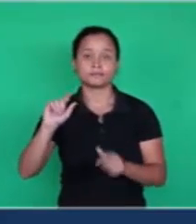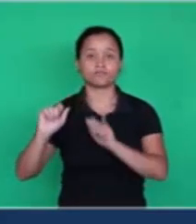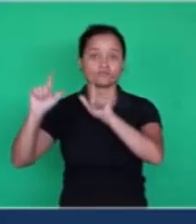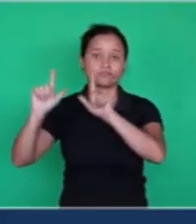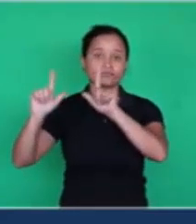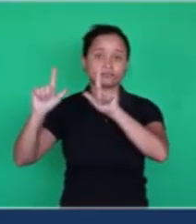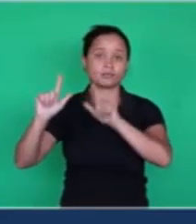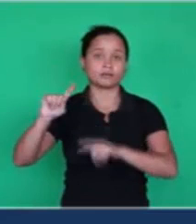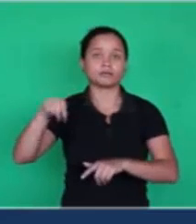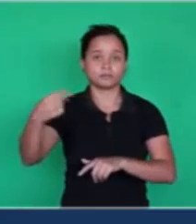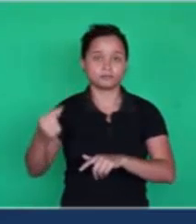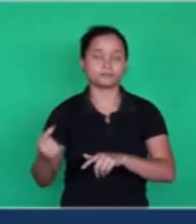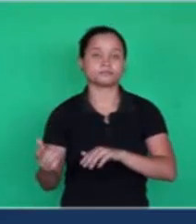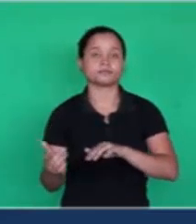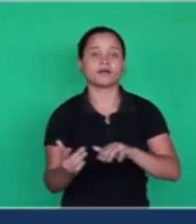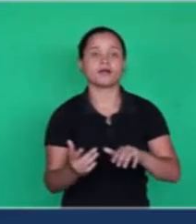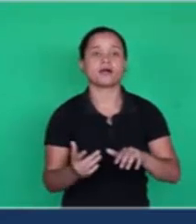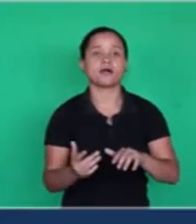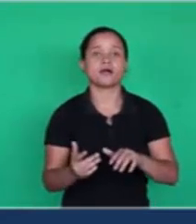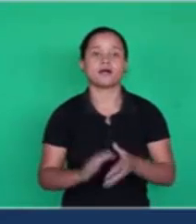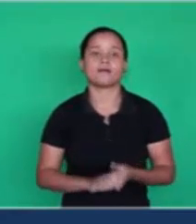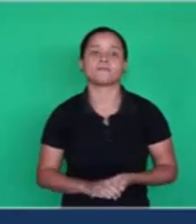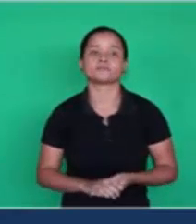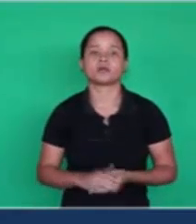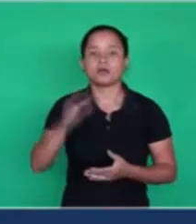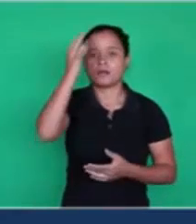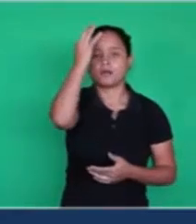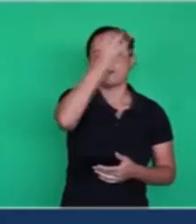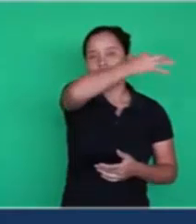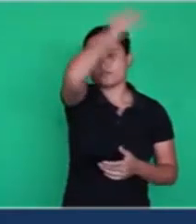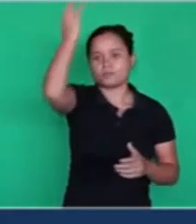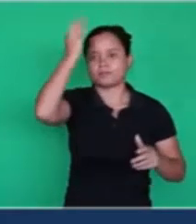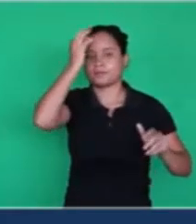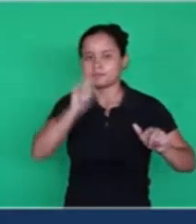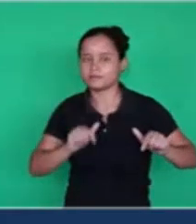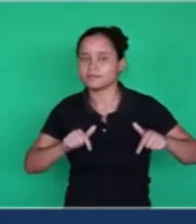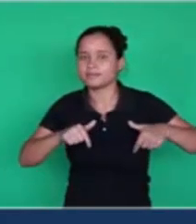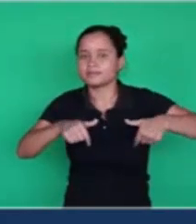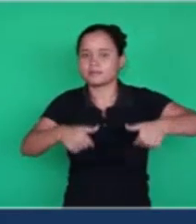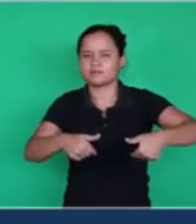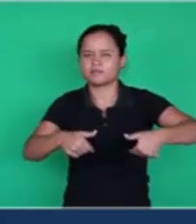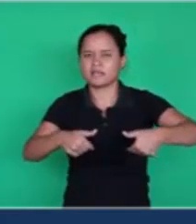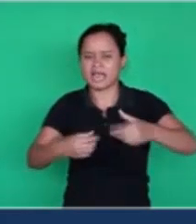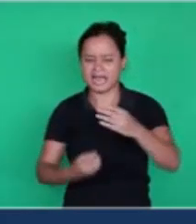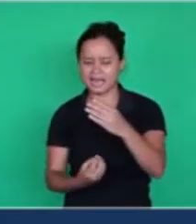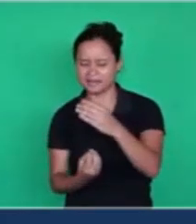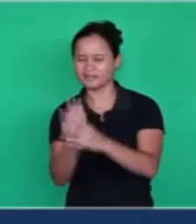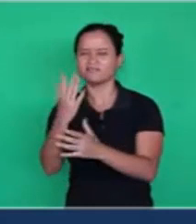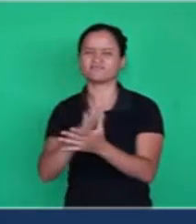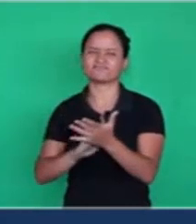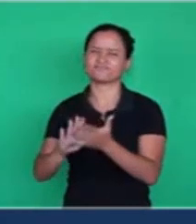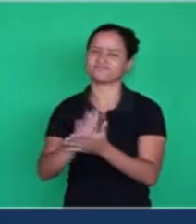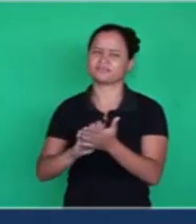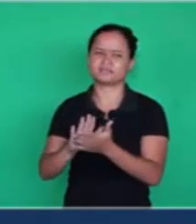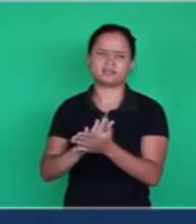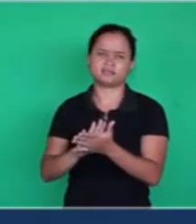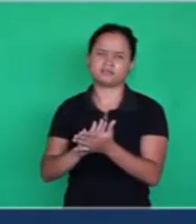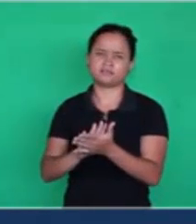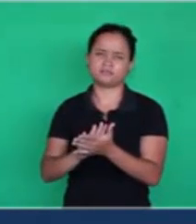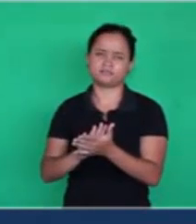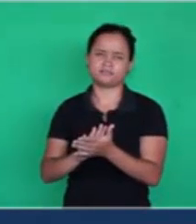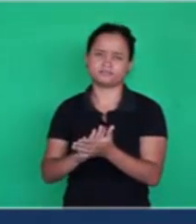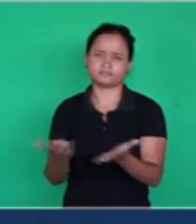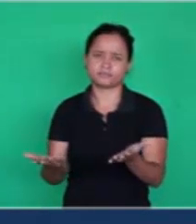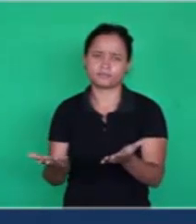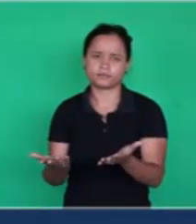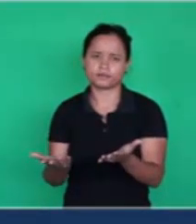So, together, the Holy Spirit in his manifestation does not create anything. There's